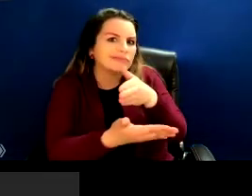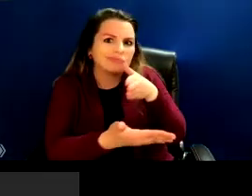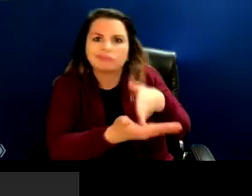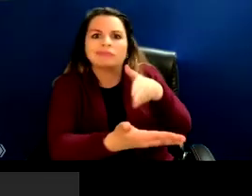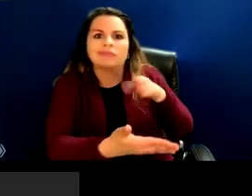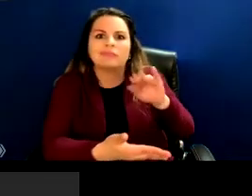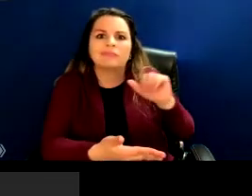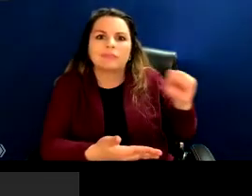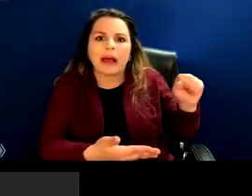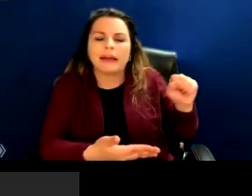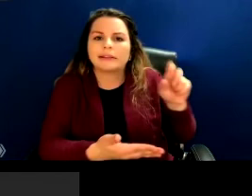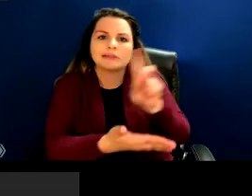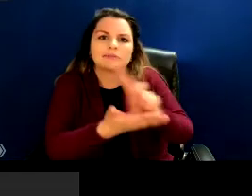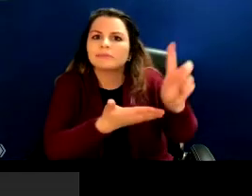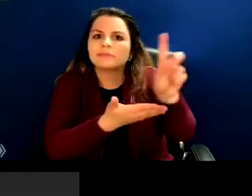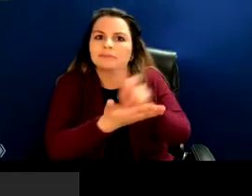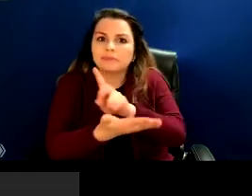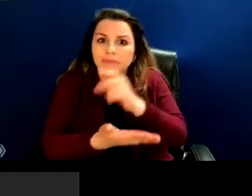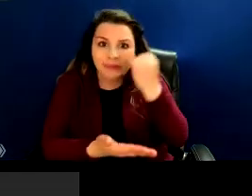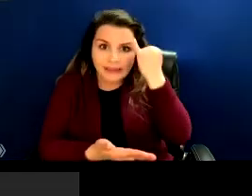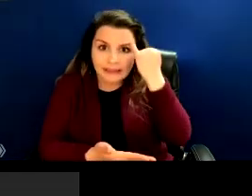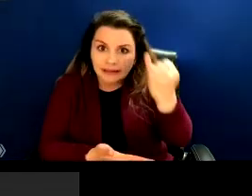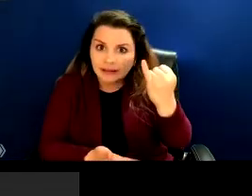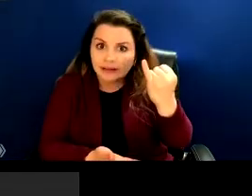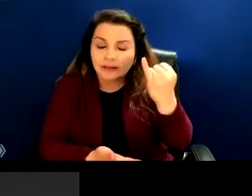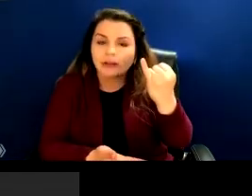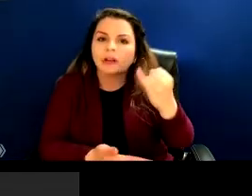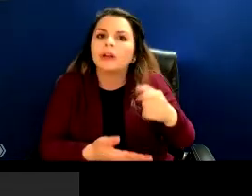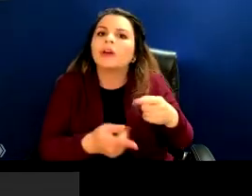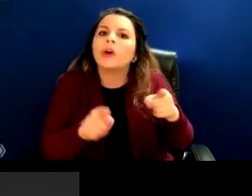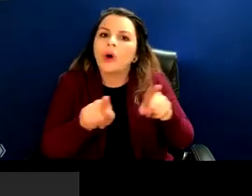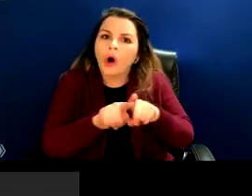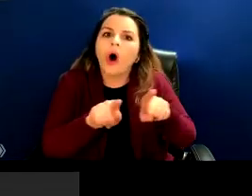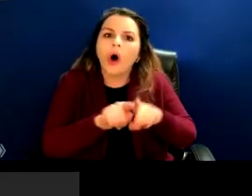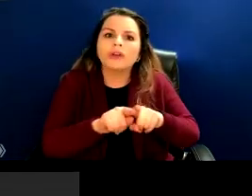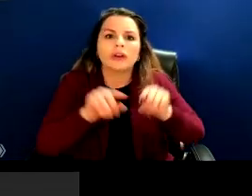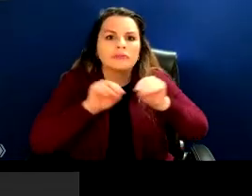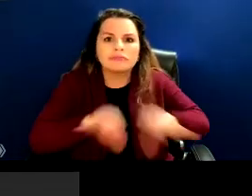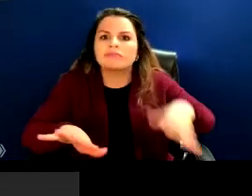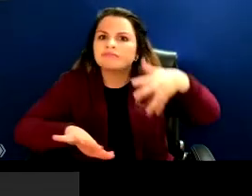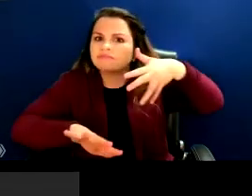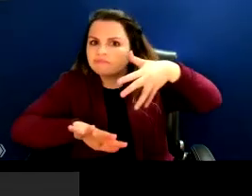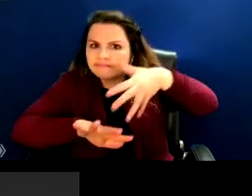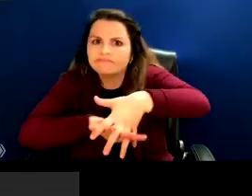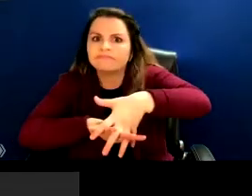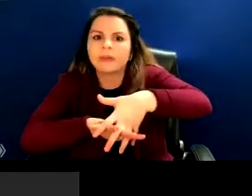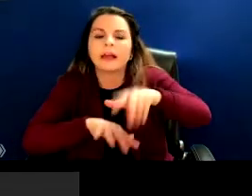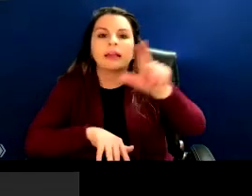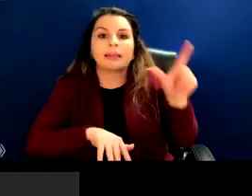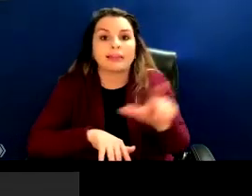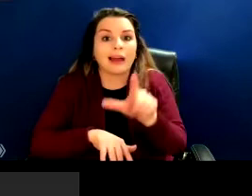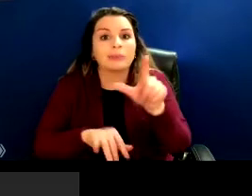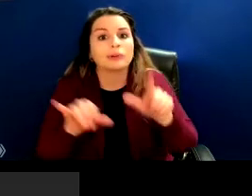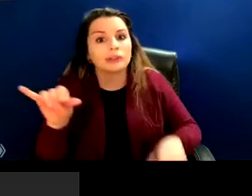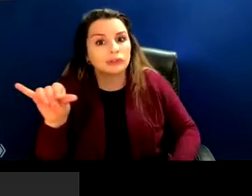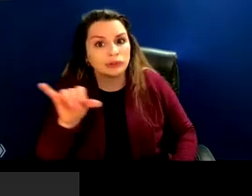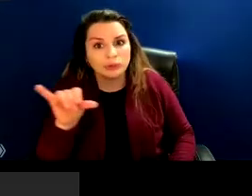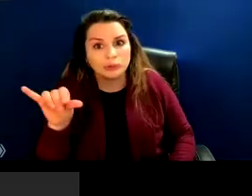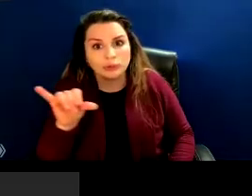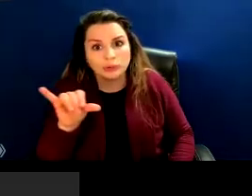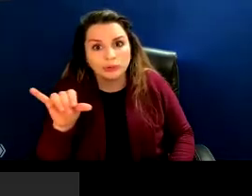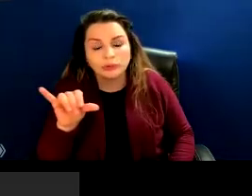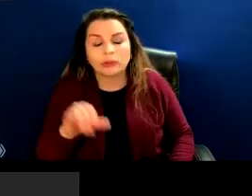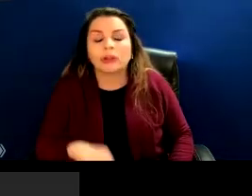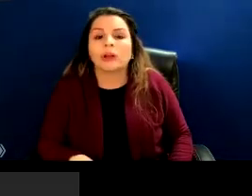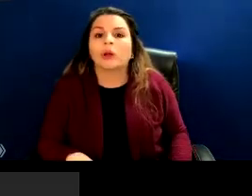discriminatory ideas are also profoundly and deeply embedded in libraries. And, of course,